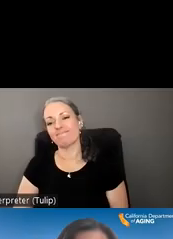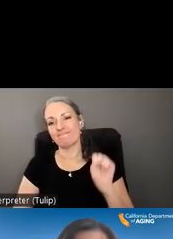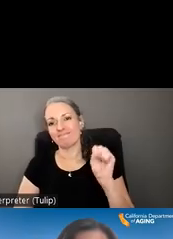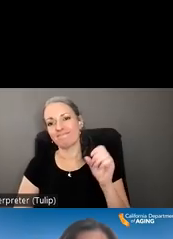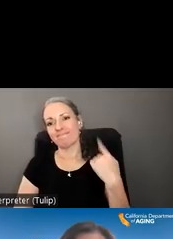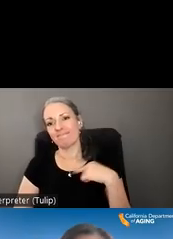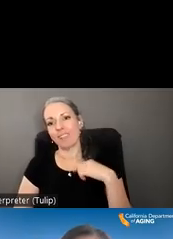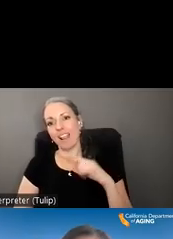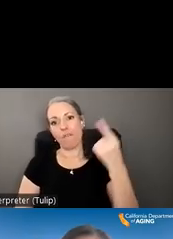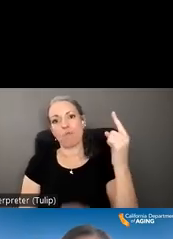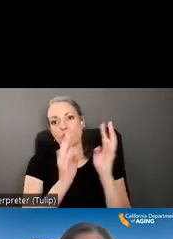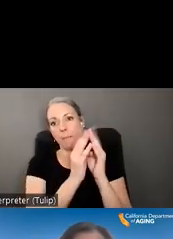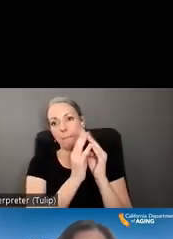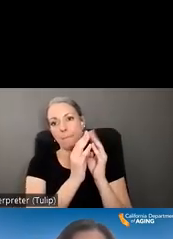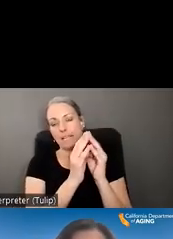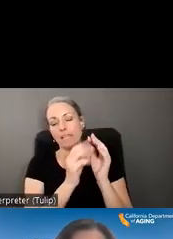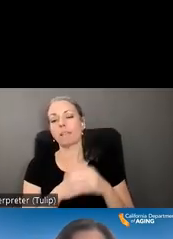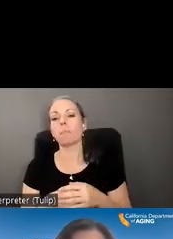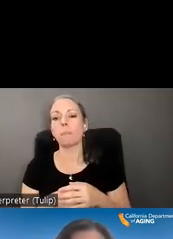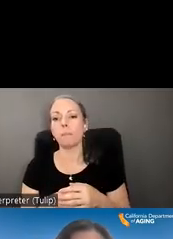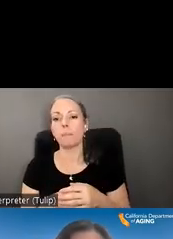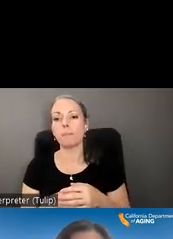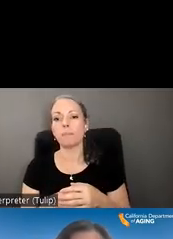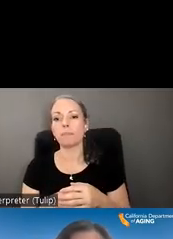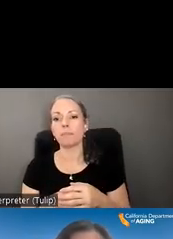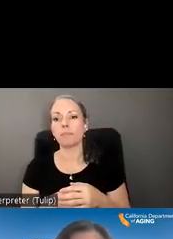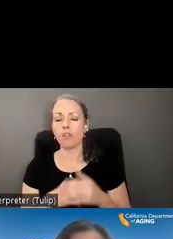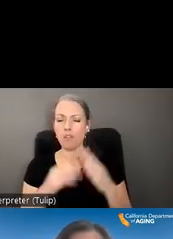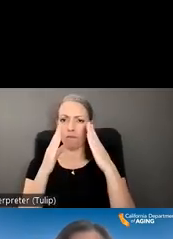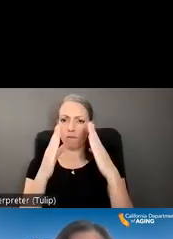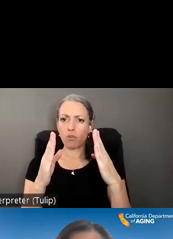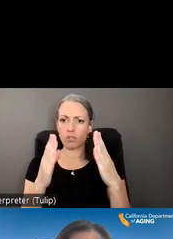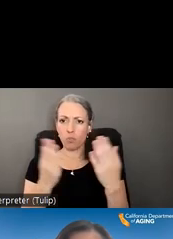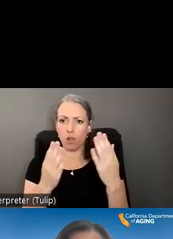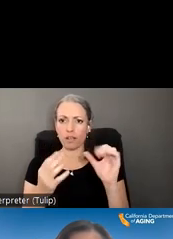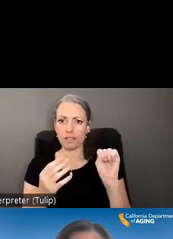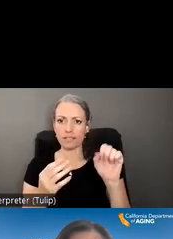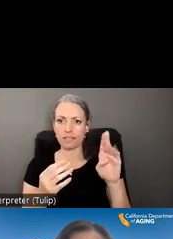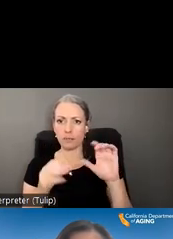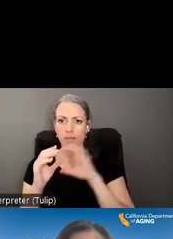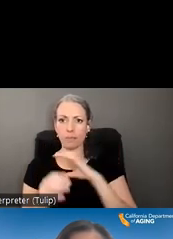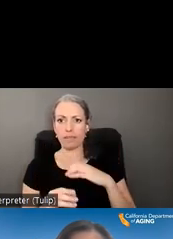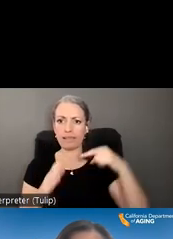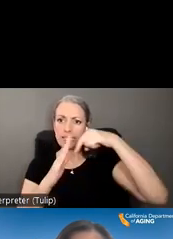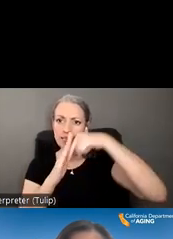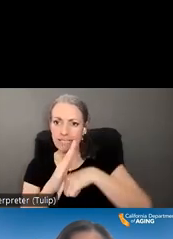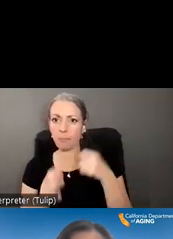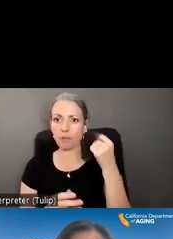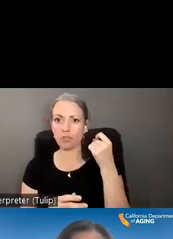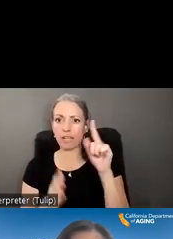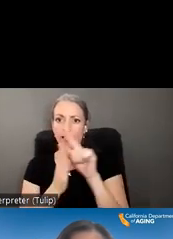had our first meeting and what we're really focusing on is the subcommittee is really deepening our understanding of legal services